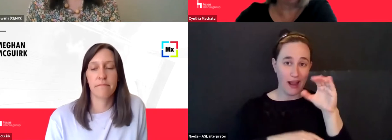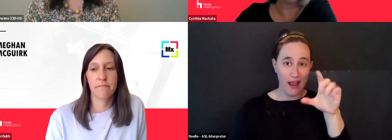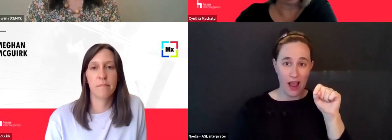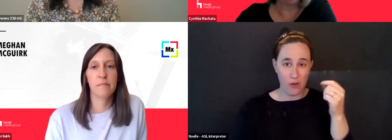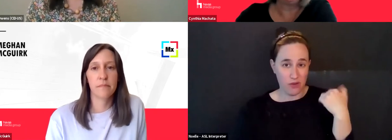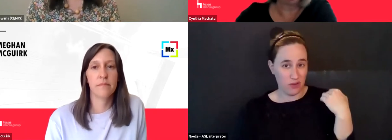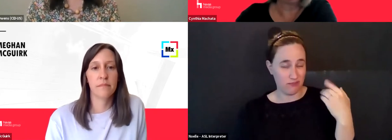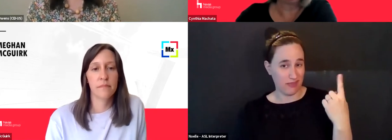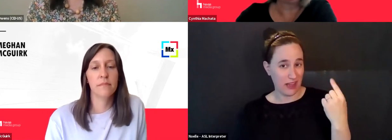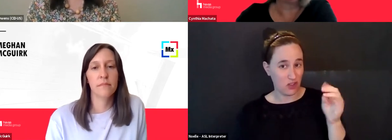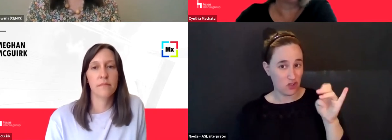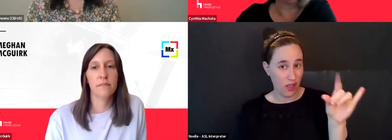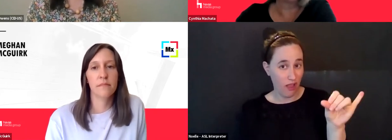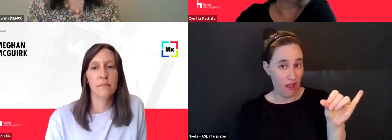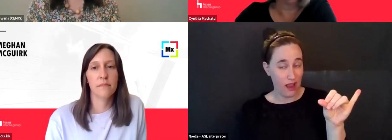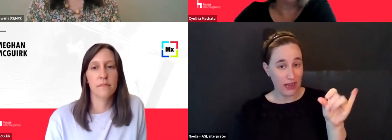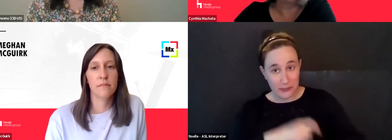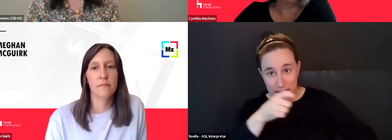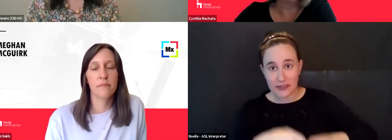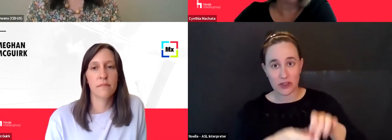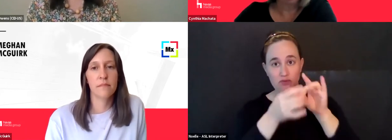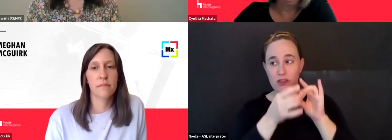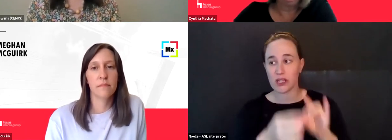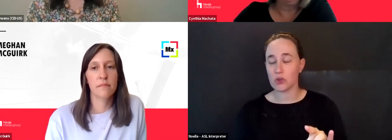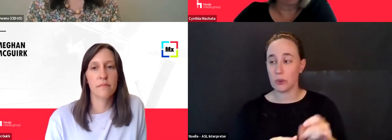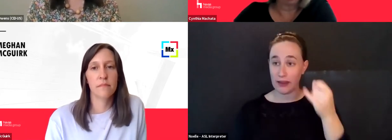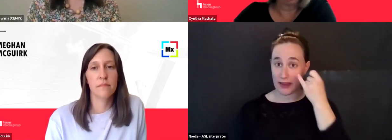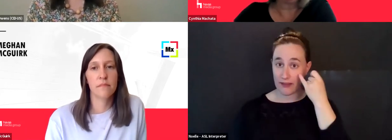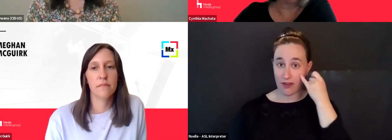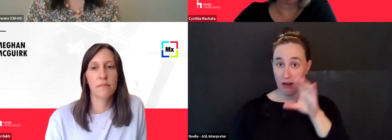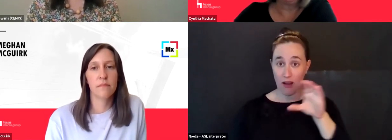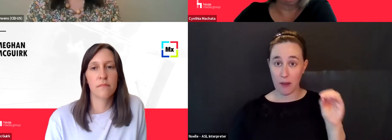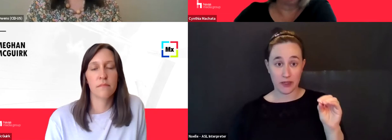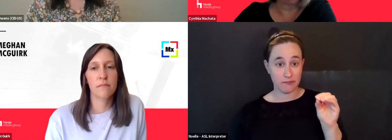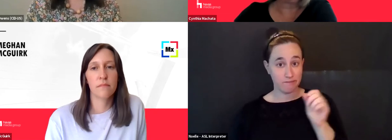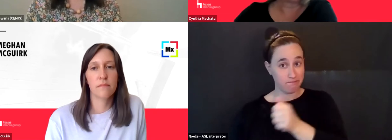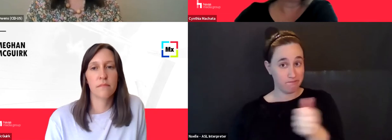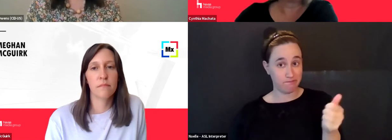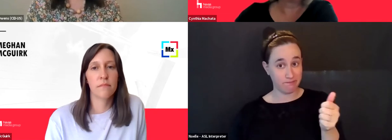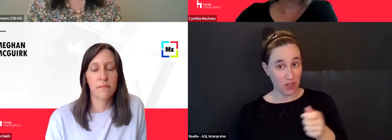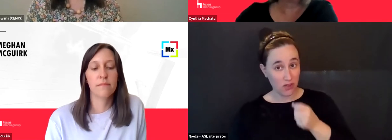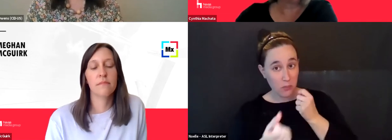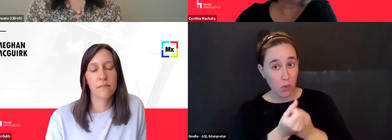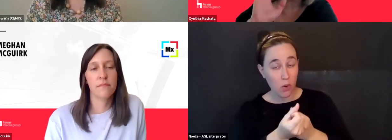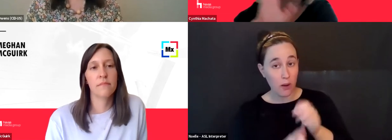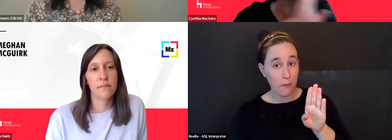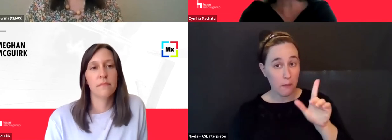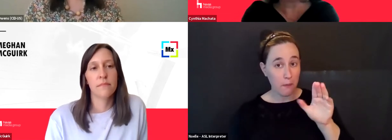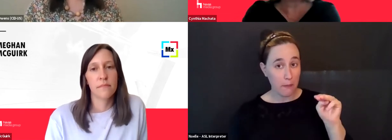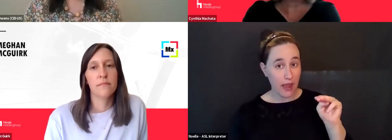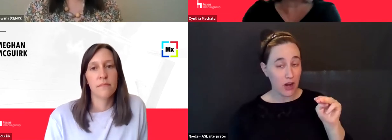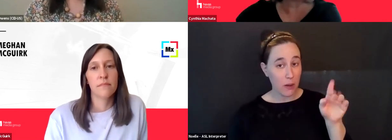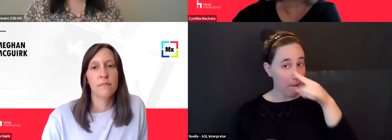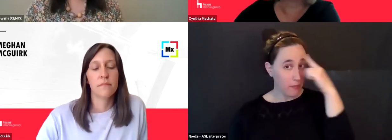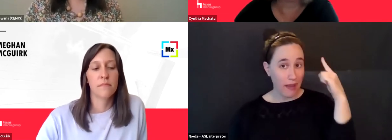specifically about whether or not companies, um, were supportive of Black Lives Matter. I mean, that's one,